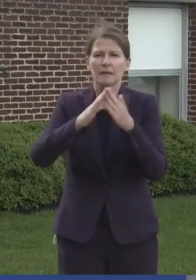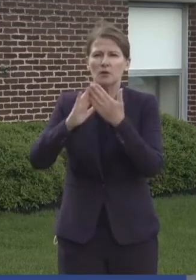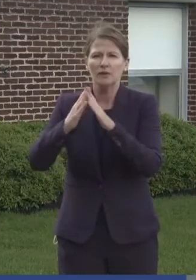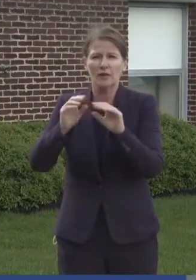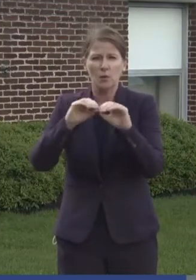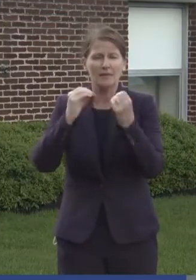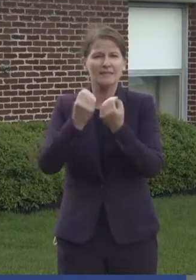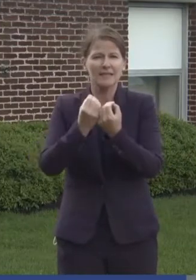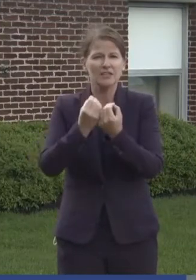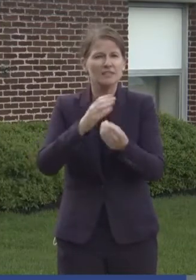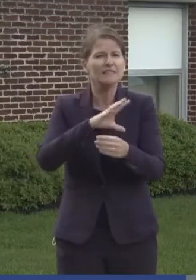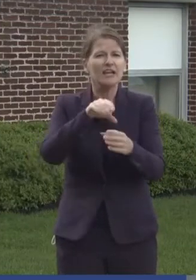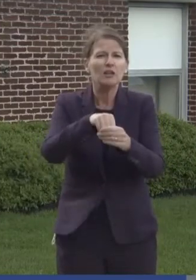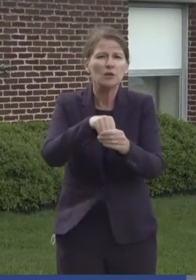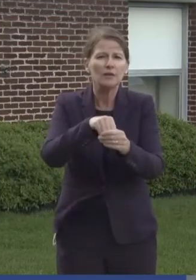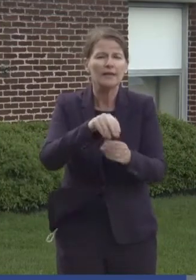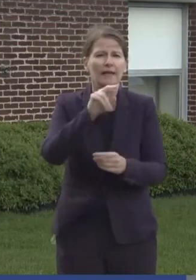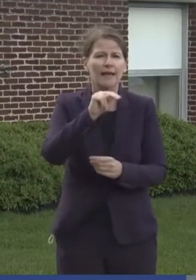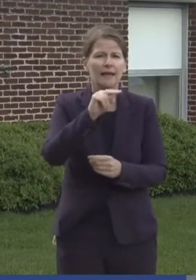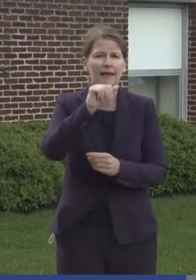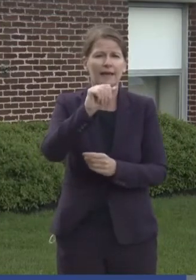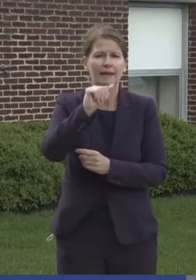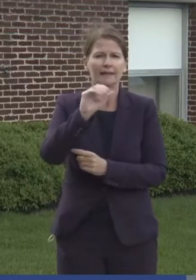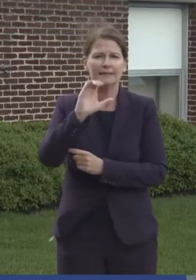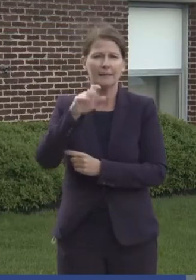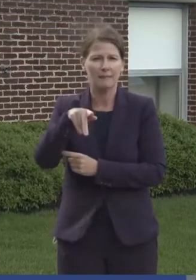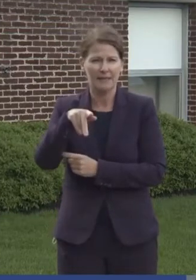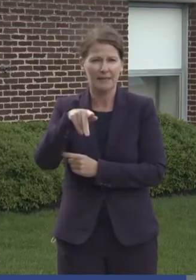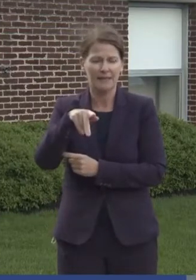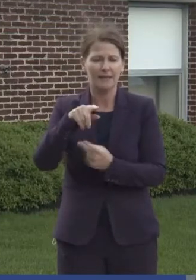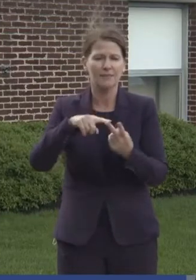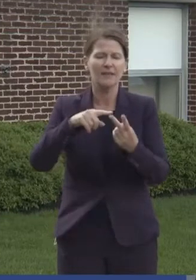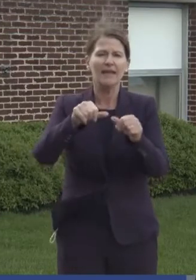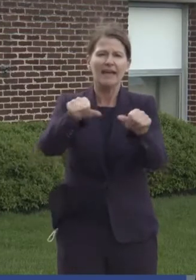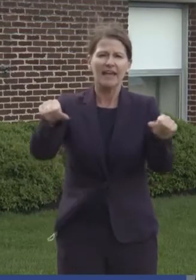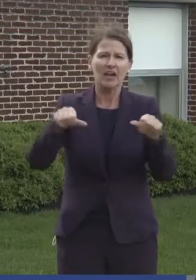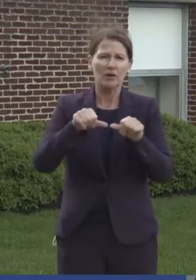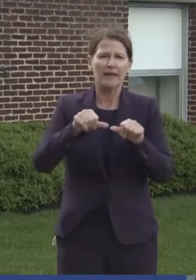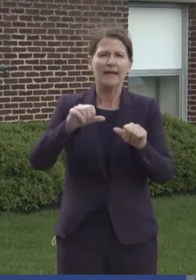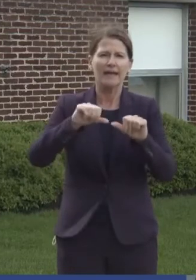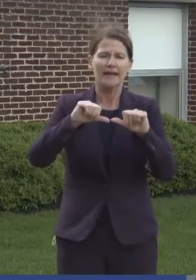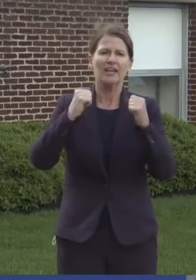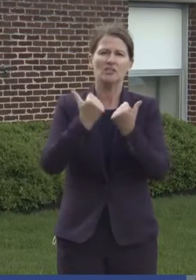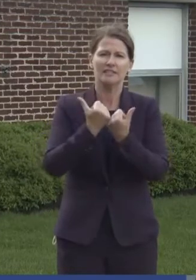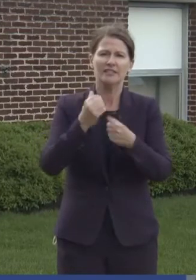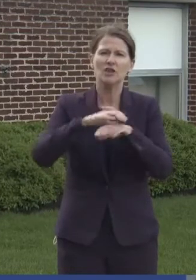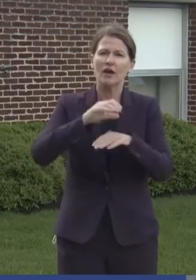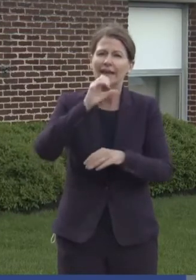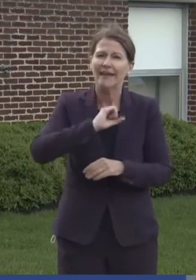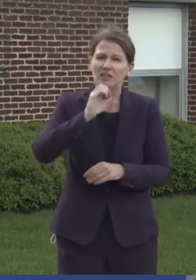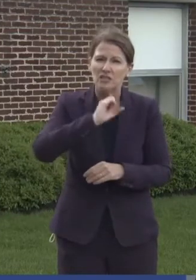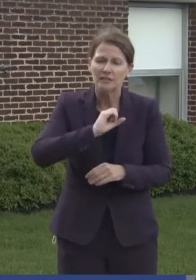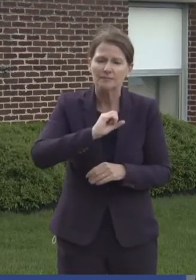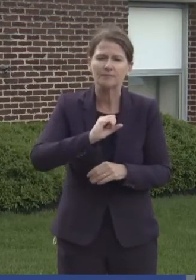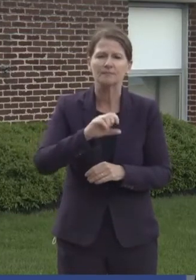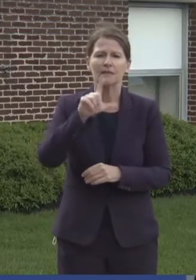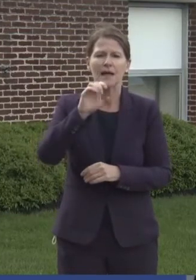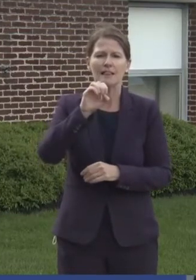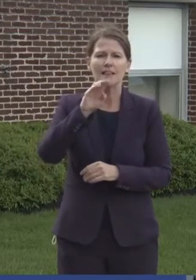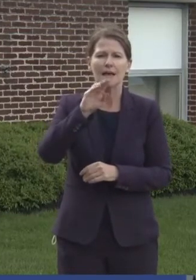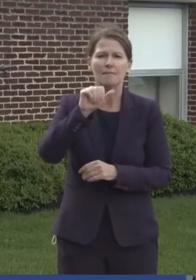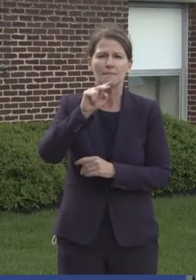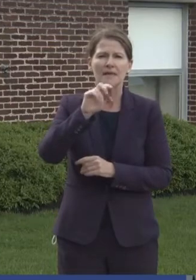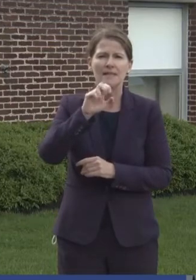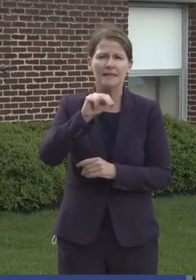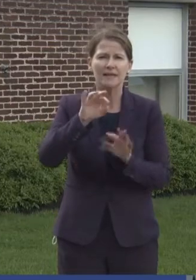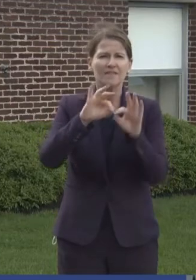organizations including the NAACP, the Area Agencies on Aging, Lebanon Family